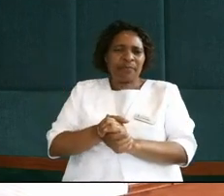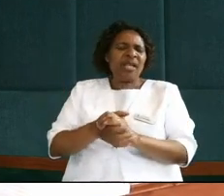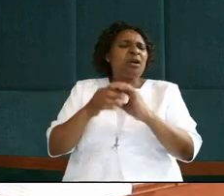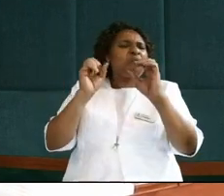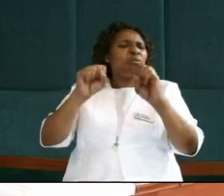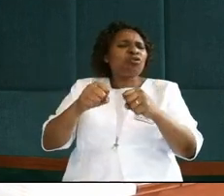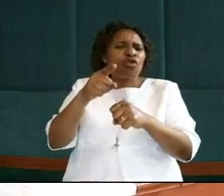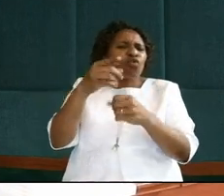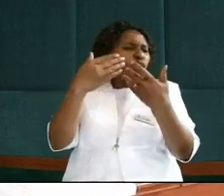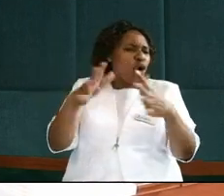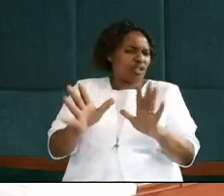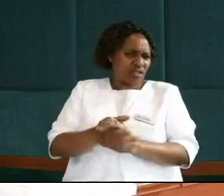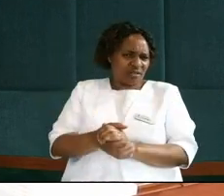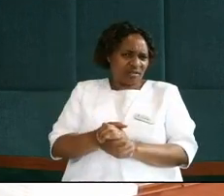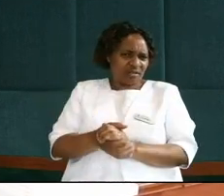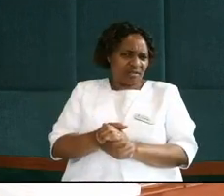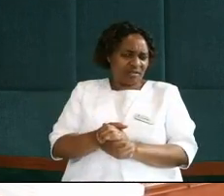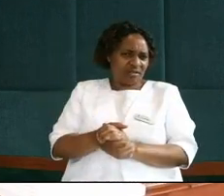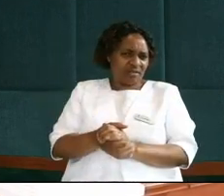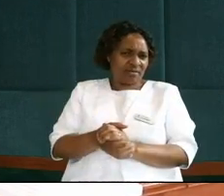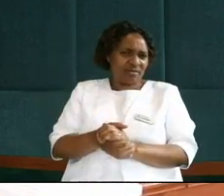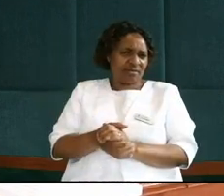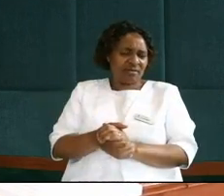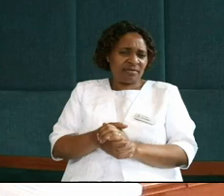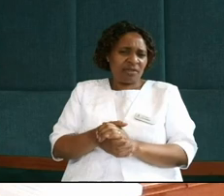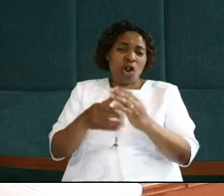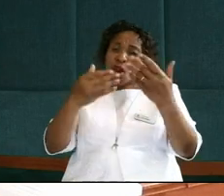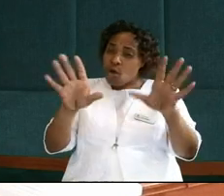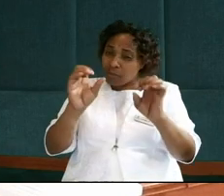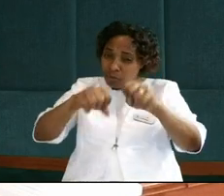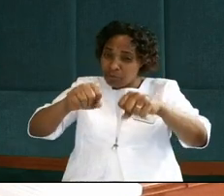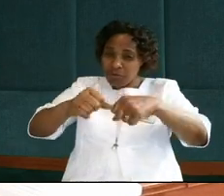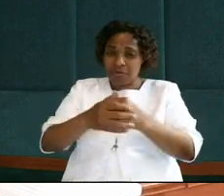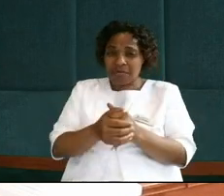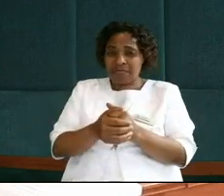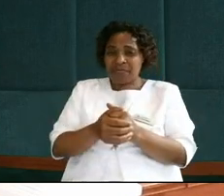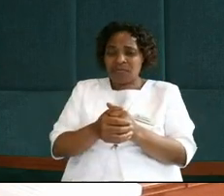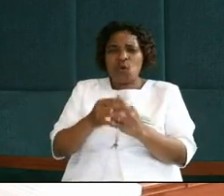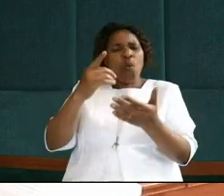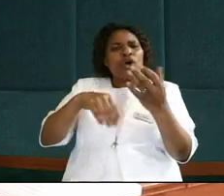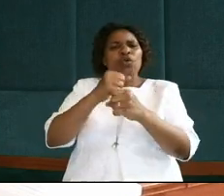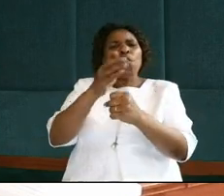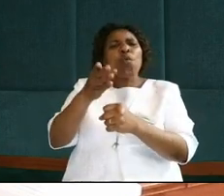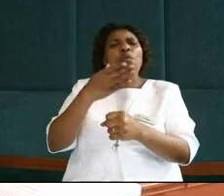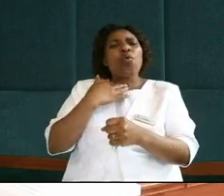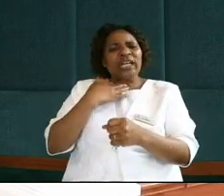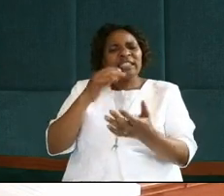be washed by steal and claim? and what do you want Jesus to do?